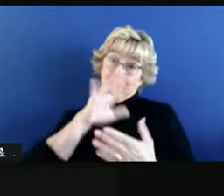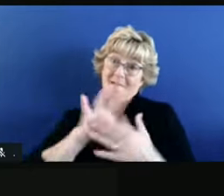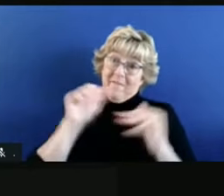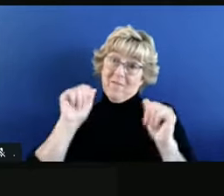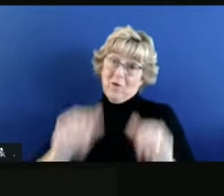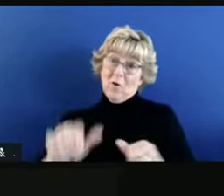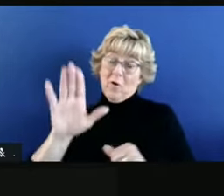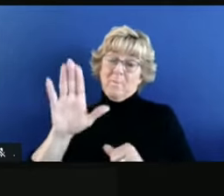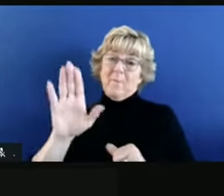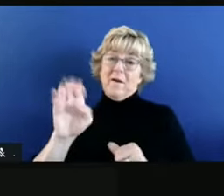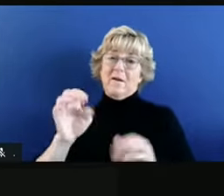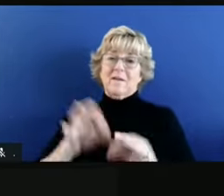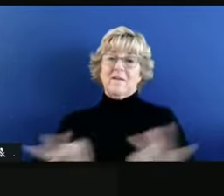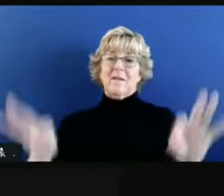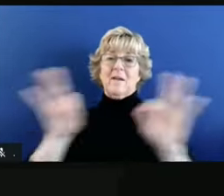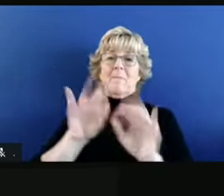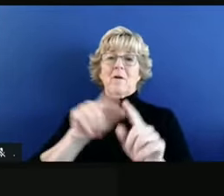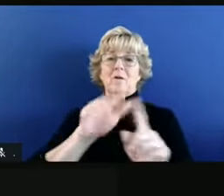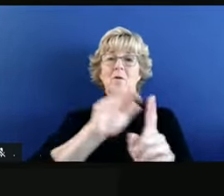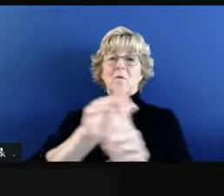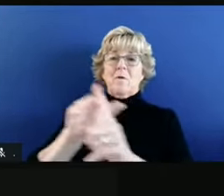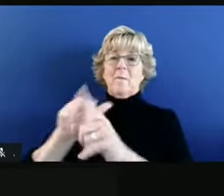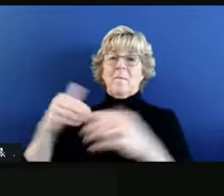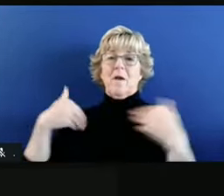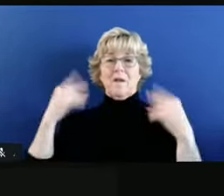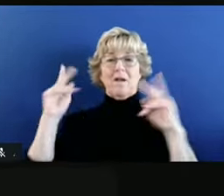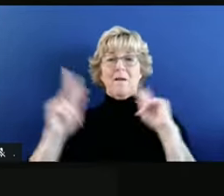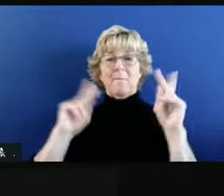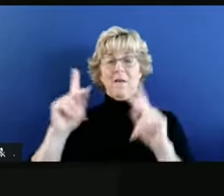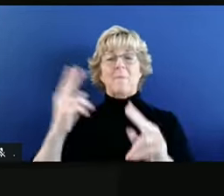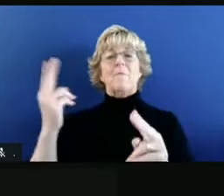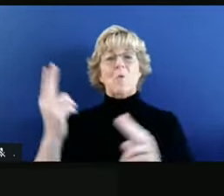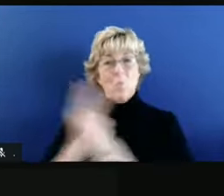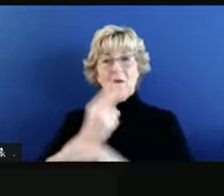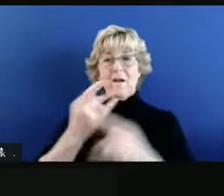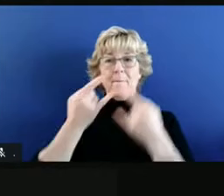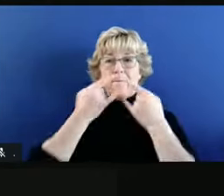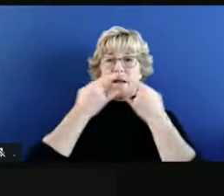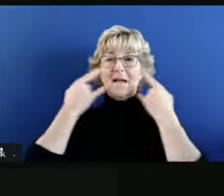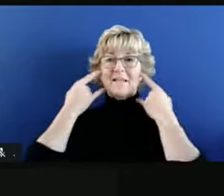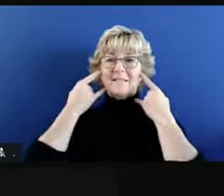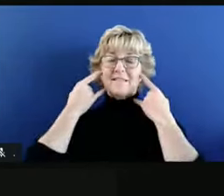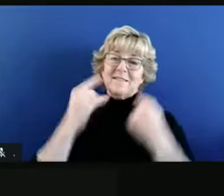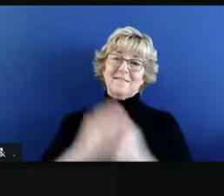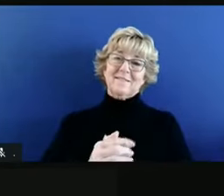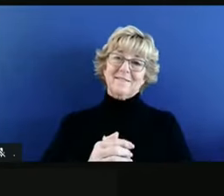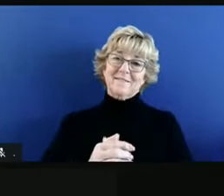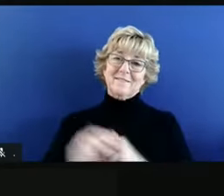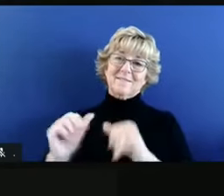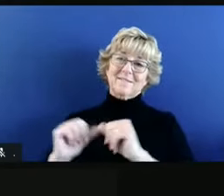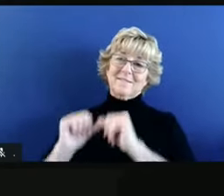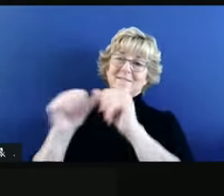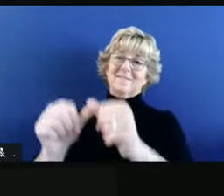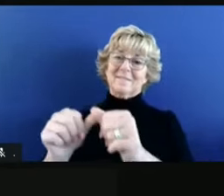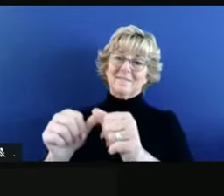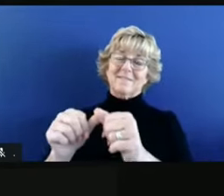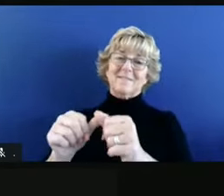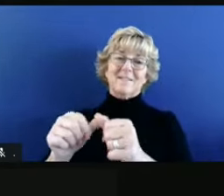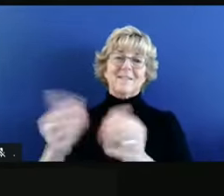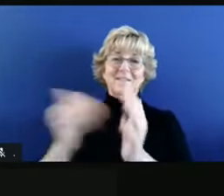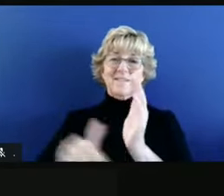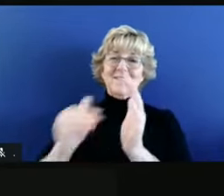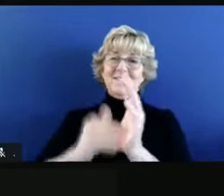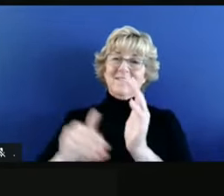it's important that we remind young people the importance of wearing a mask. So again, continuing to beat the drum of